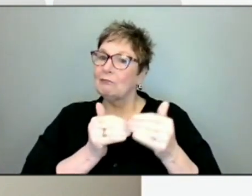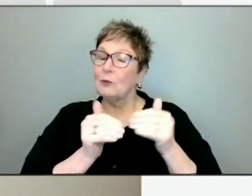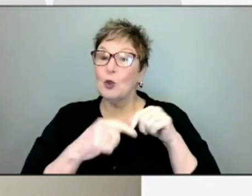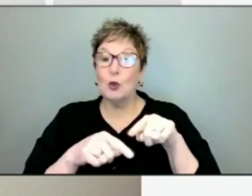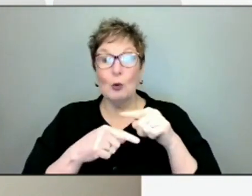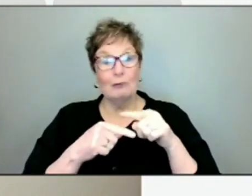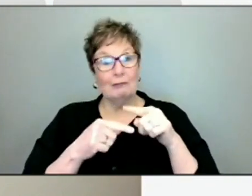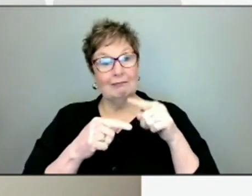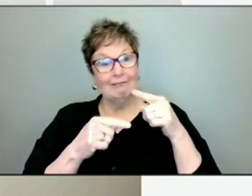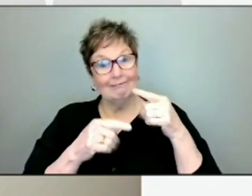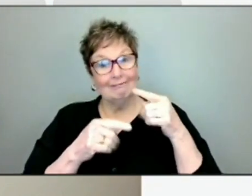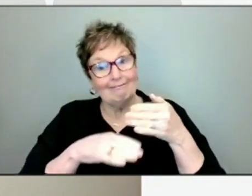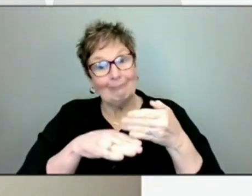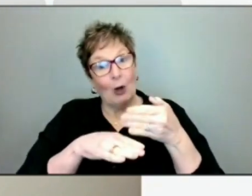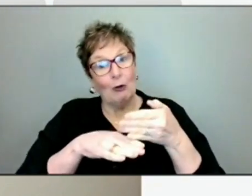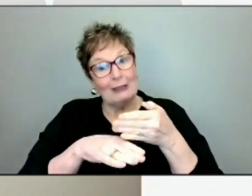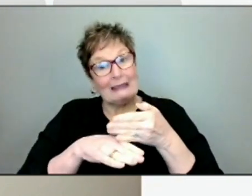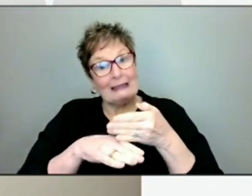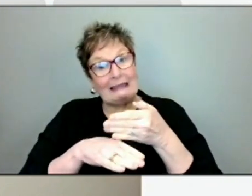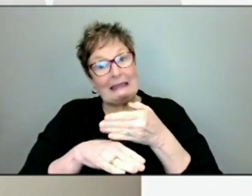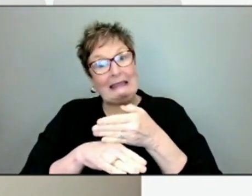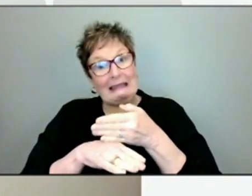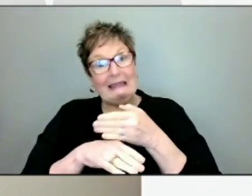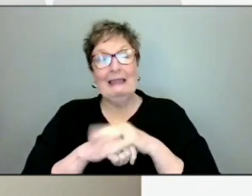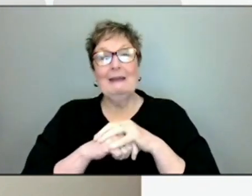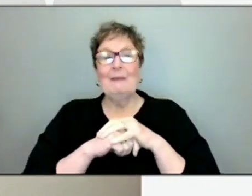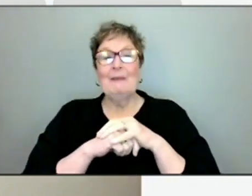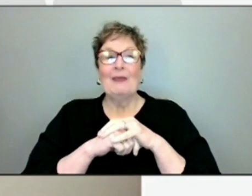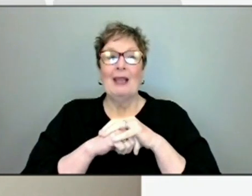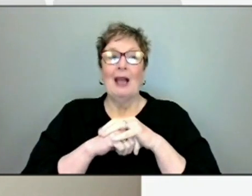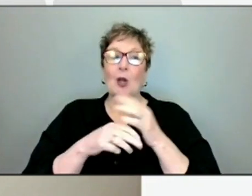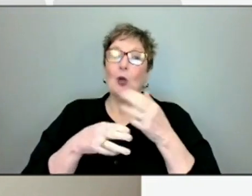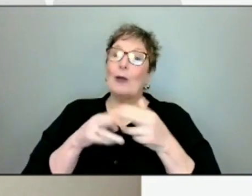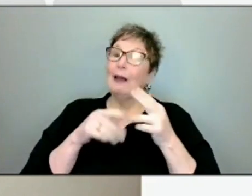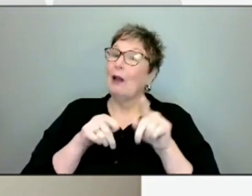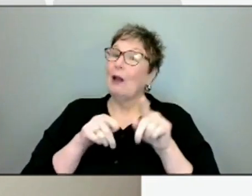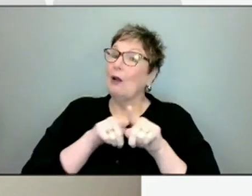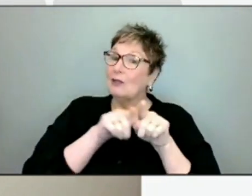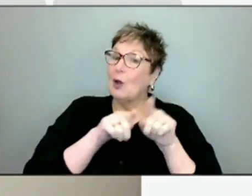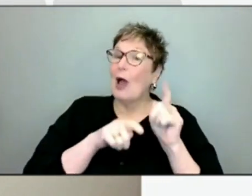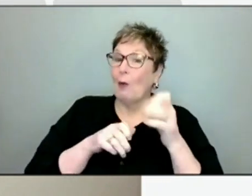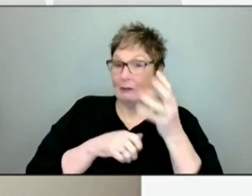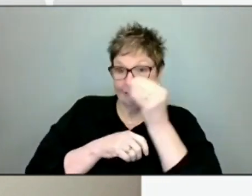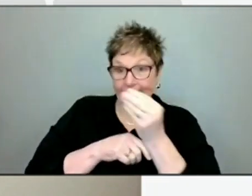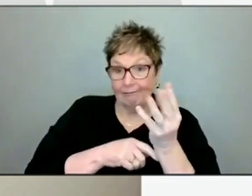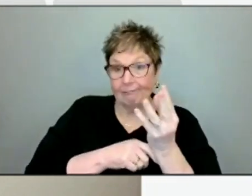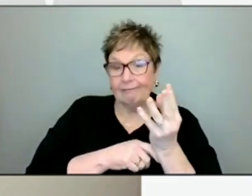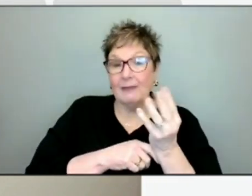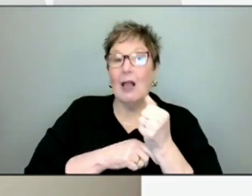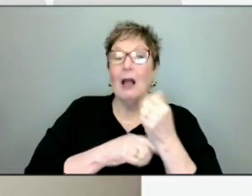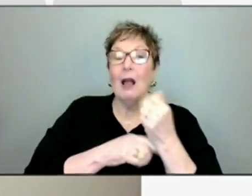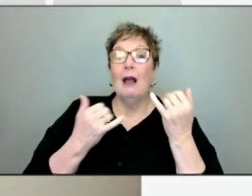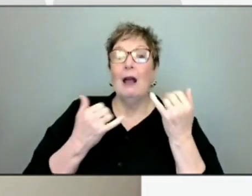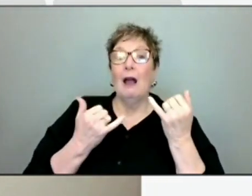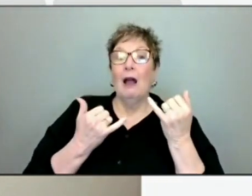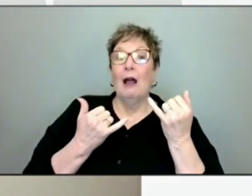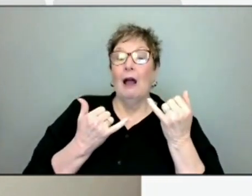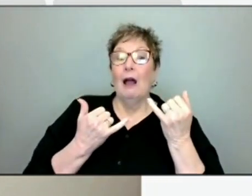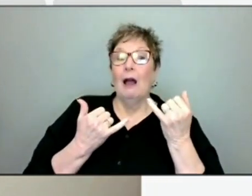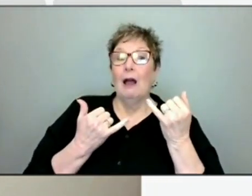of progress. I will quickly also share that we are in the process of